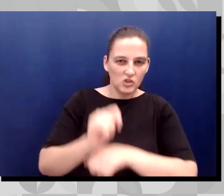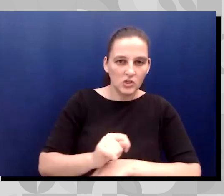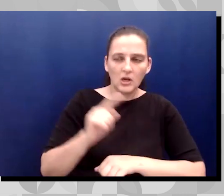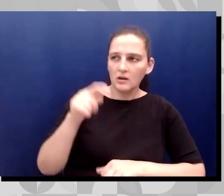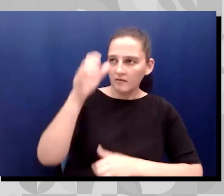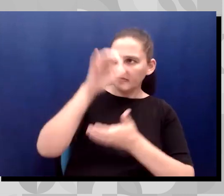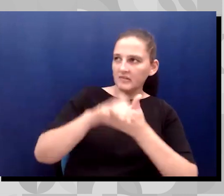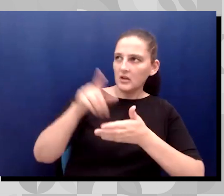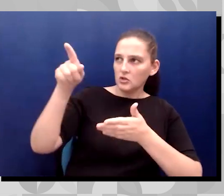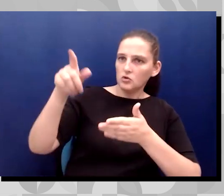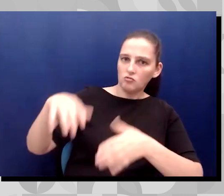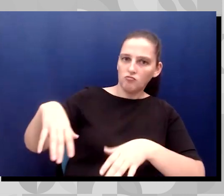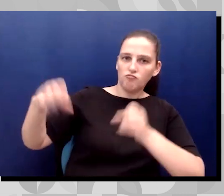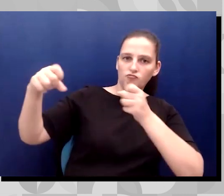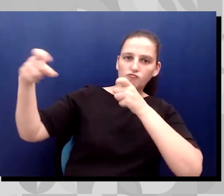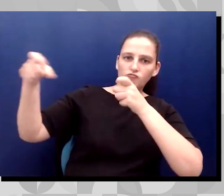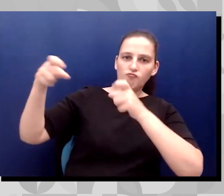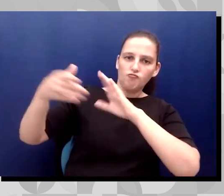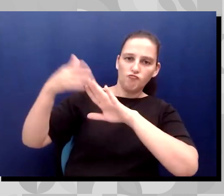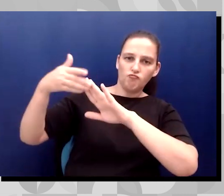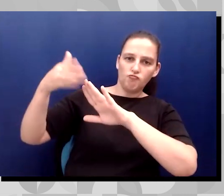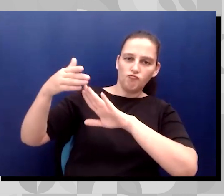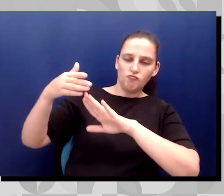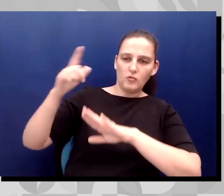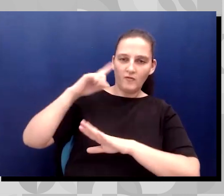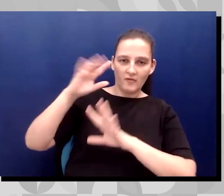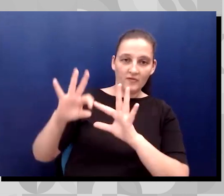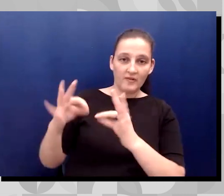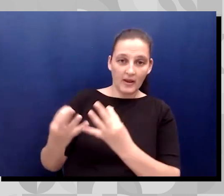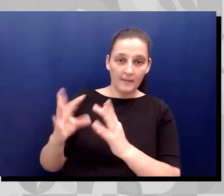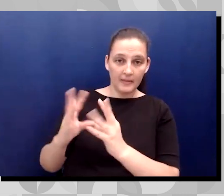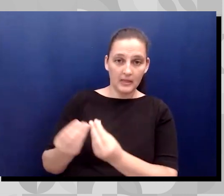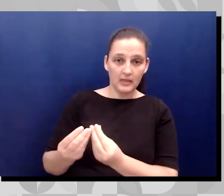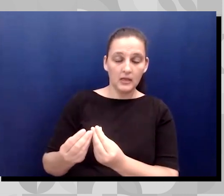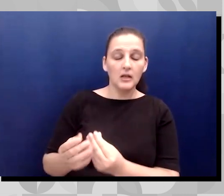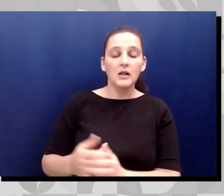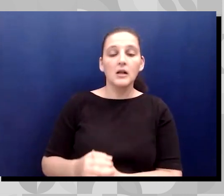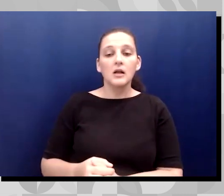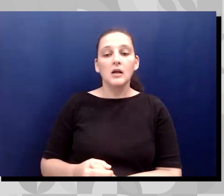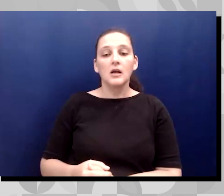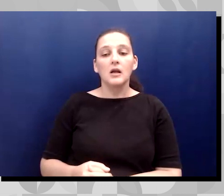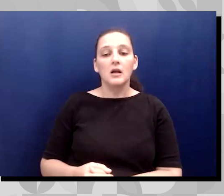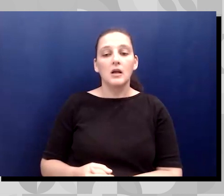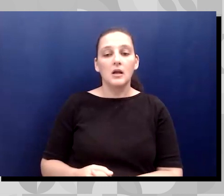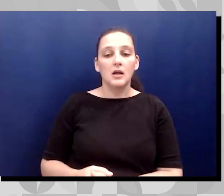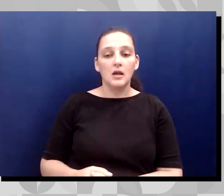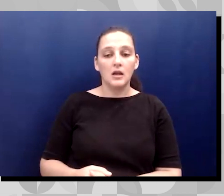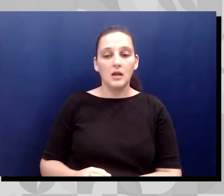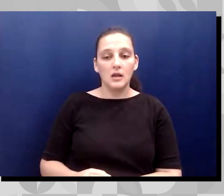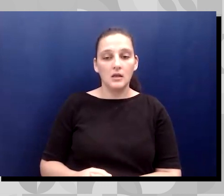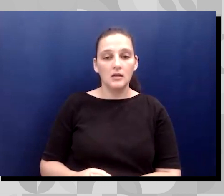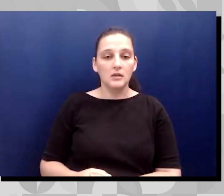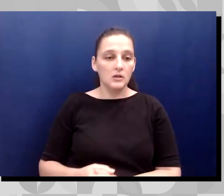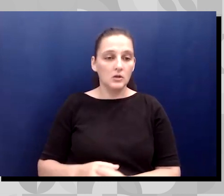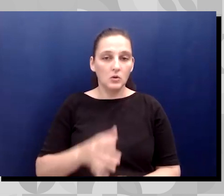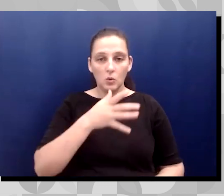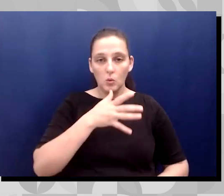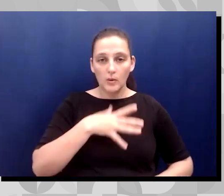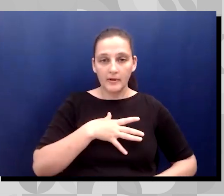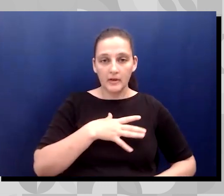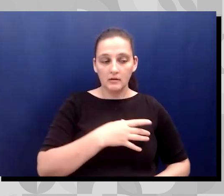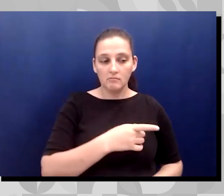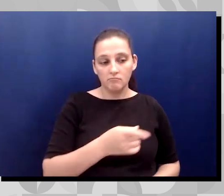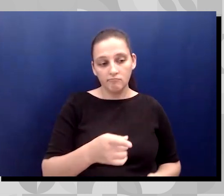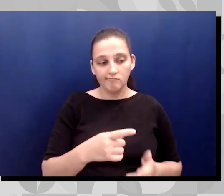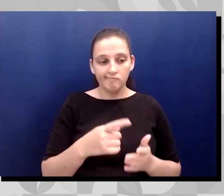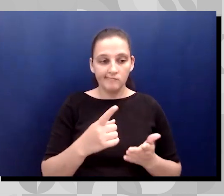comes to family and women, uh, sometimes, you know, that it, it is a,